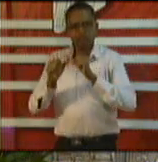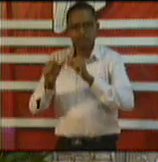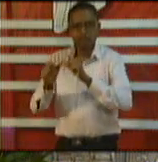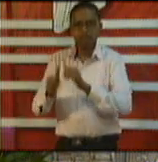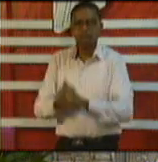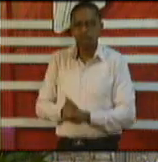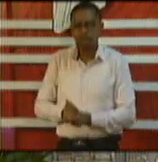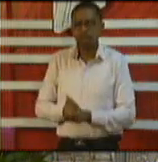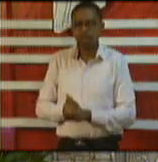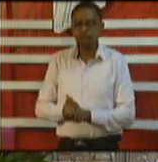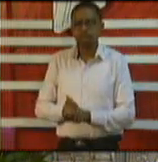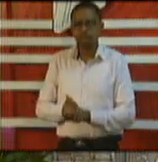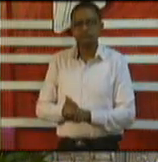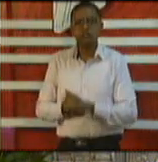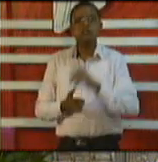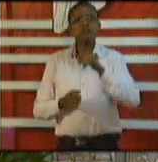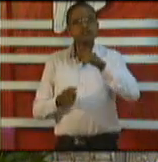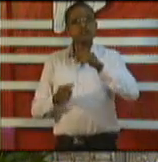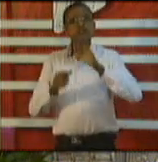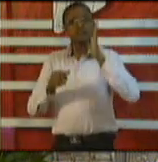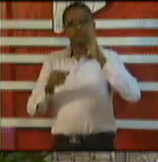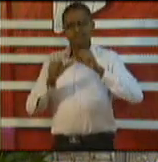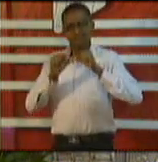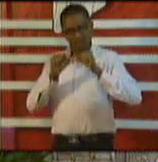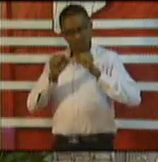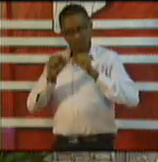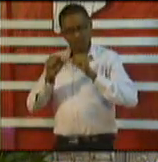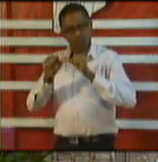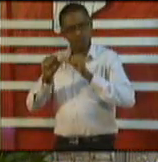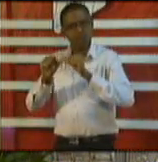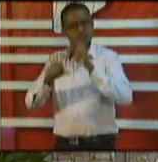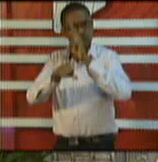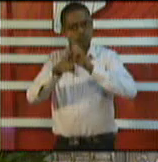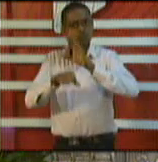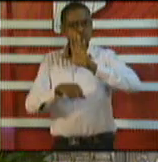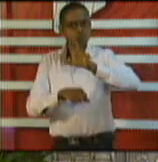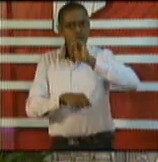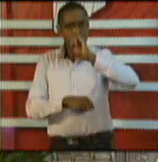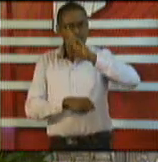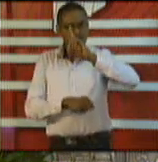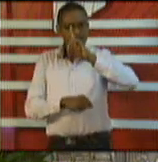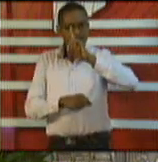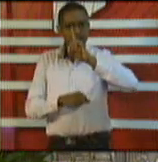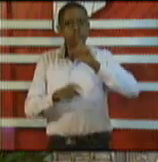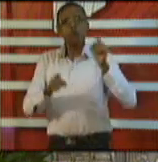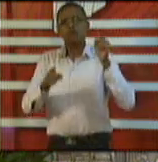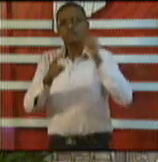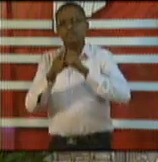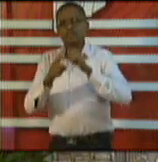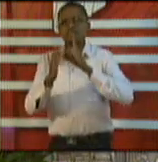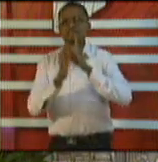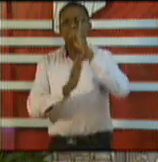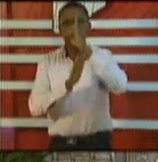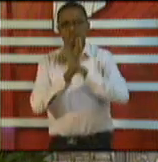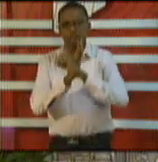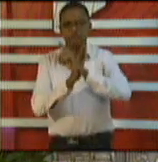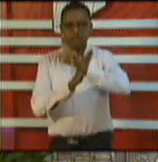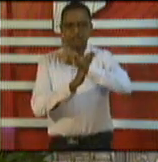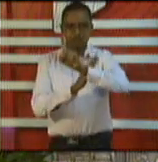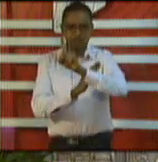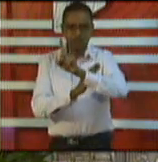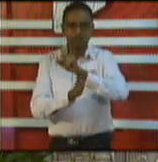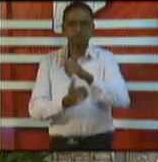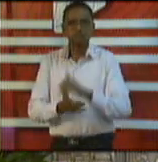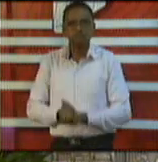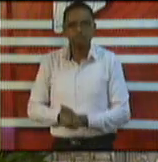shall be valid until december 31st 2020 please note that no action is required to be taken by